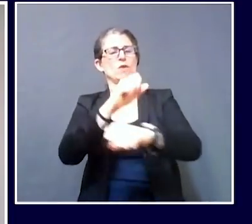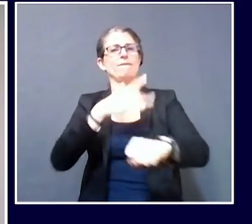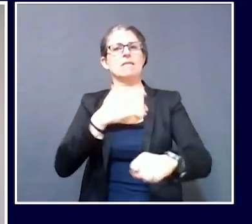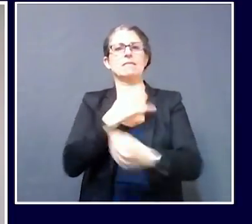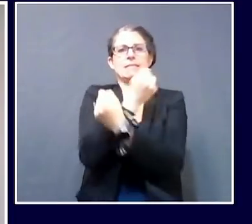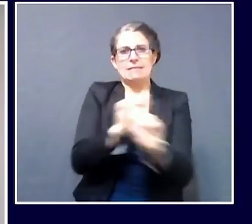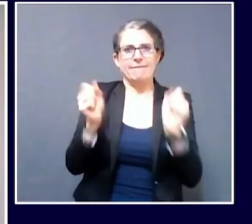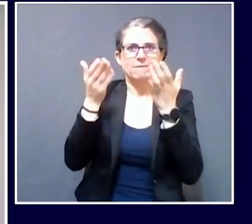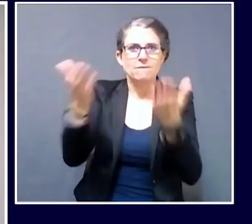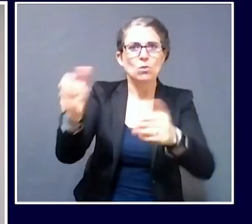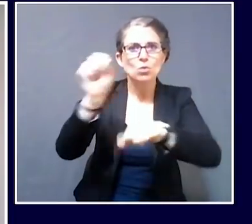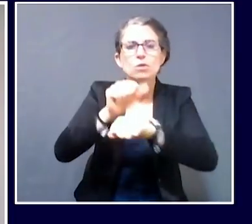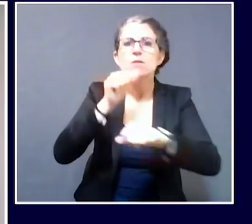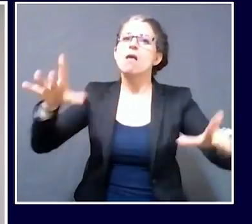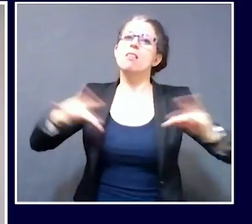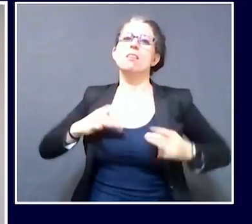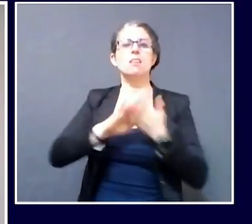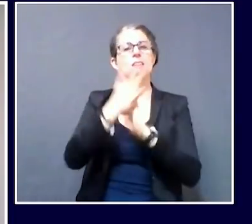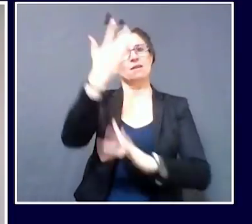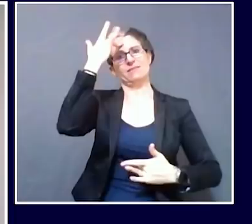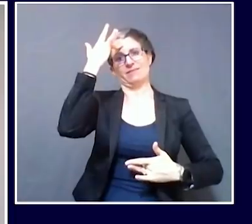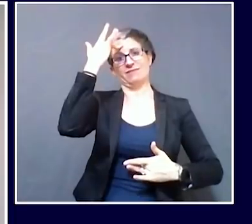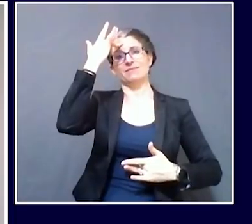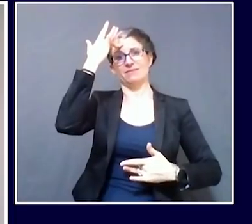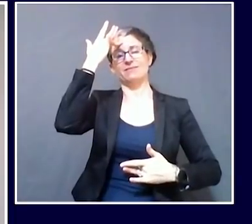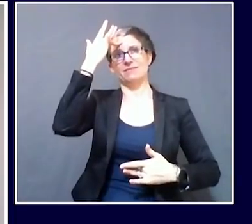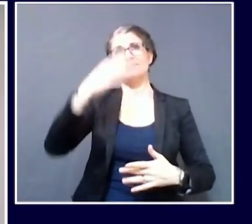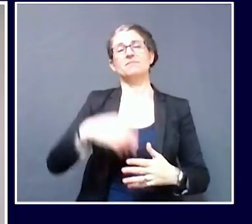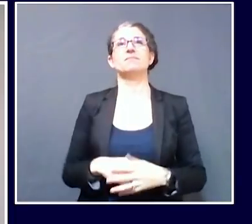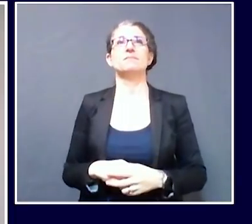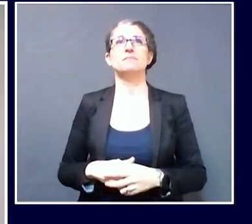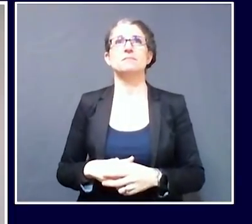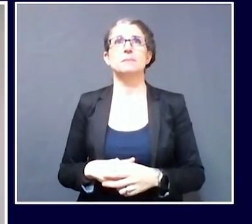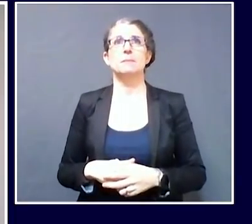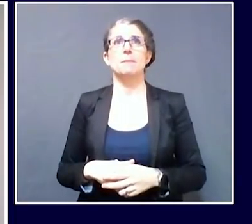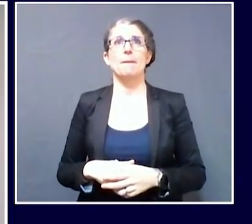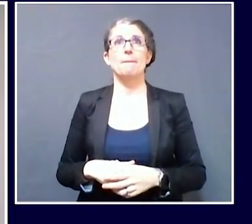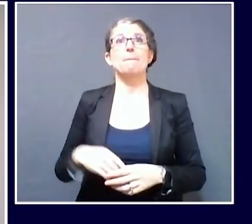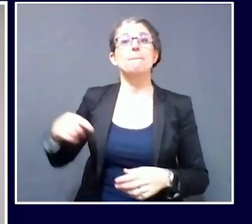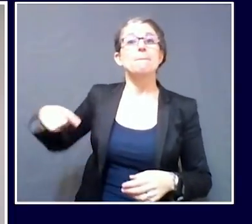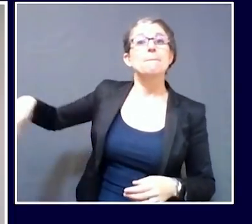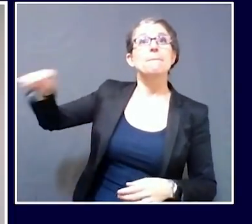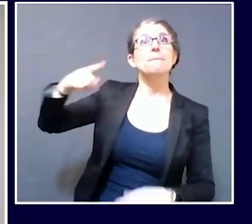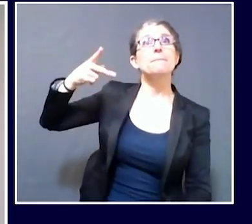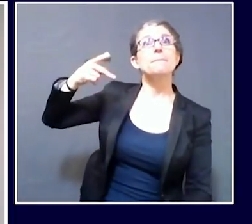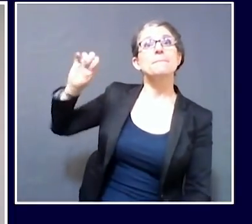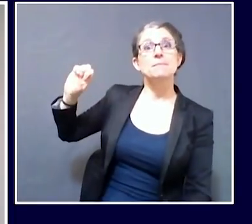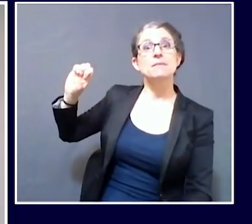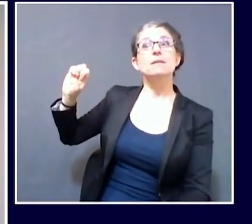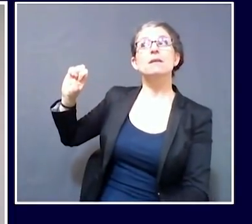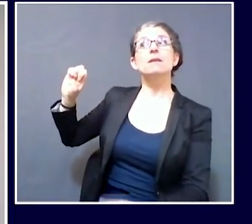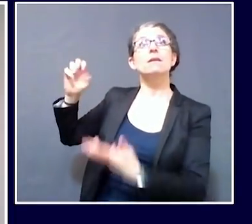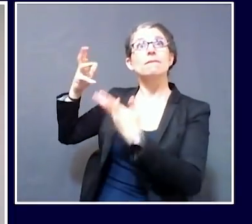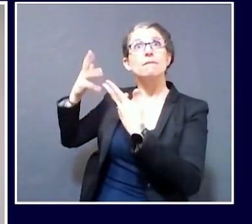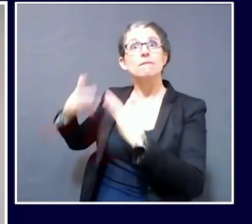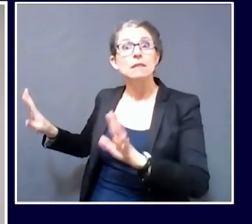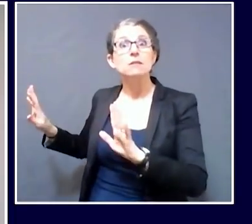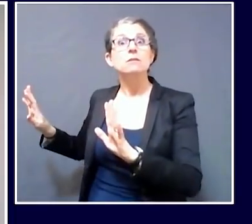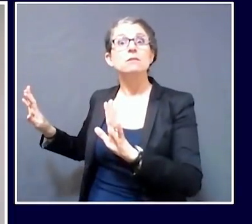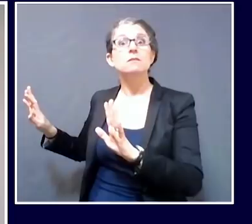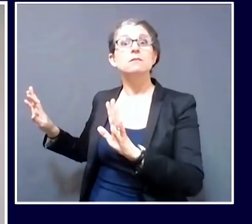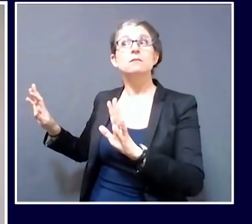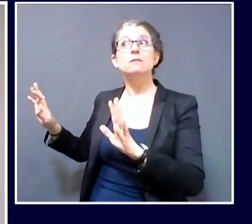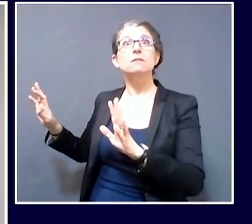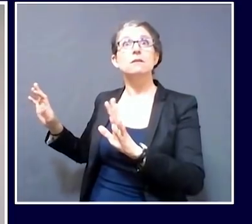people and keep everyone healthy. The bulk of the PPE that we have distributed goes really to two types of